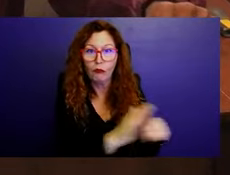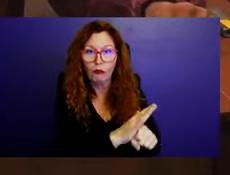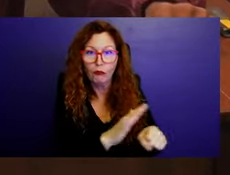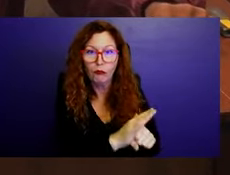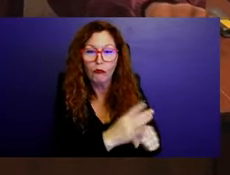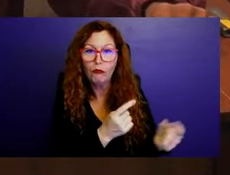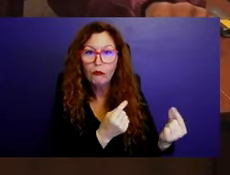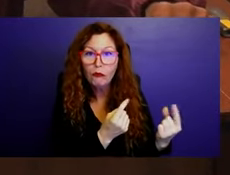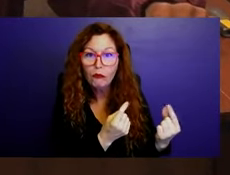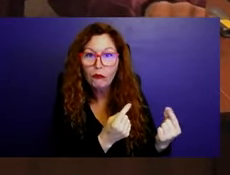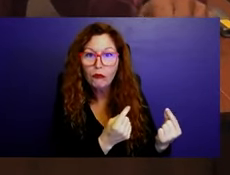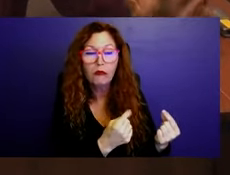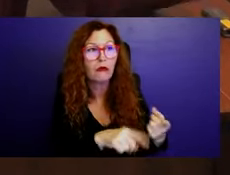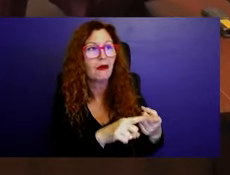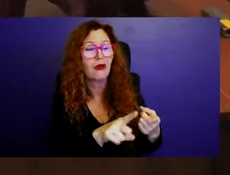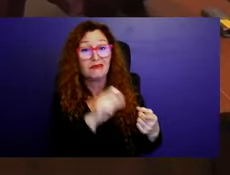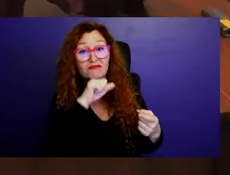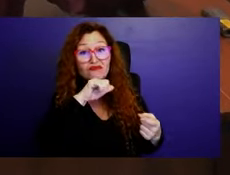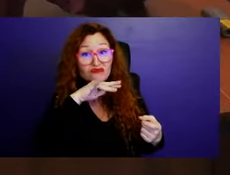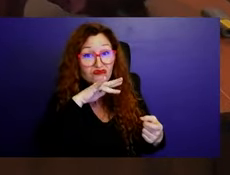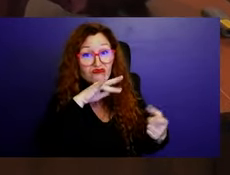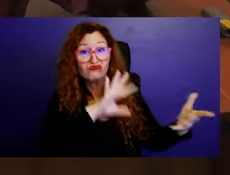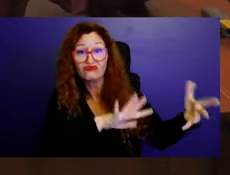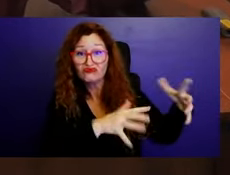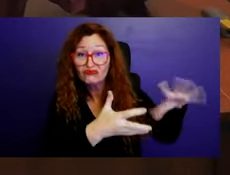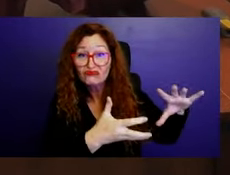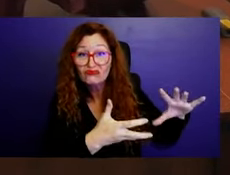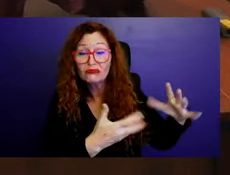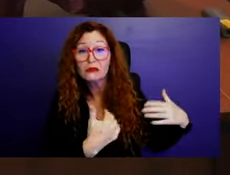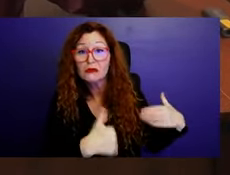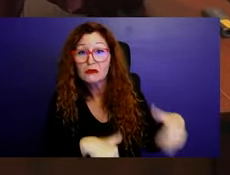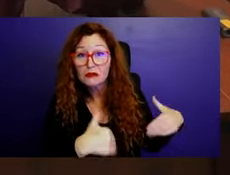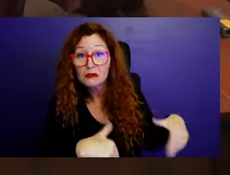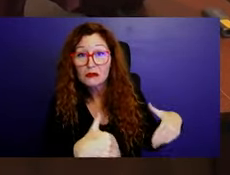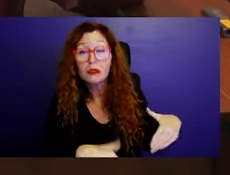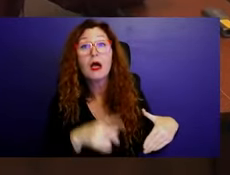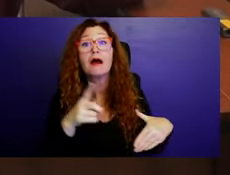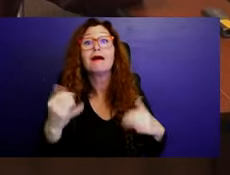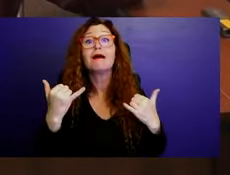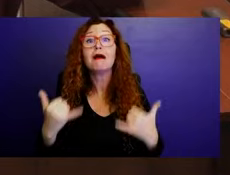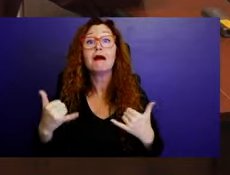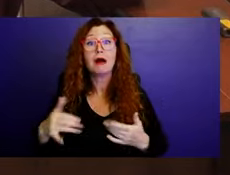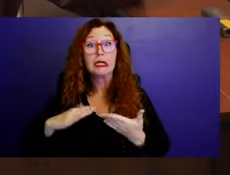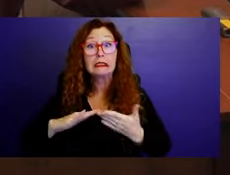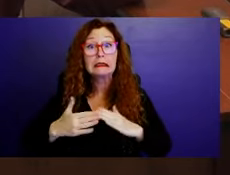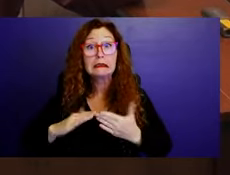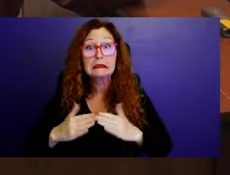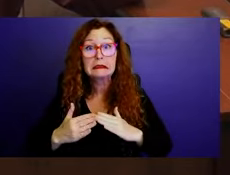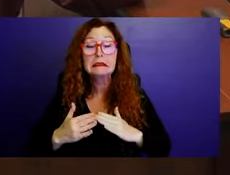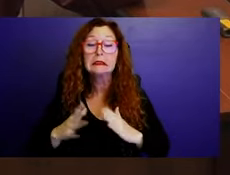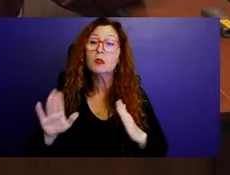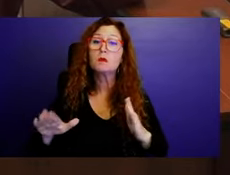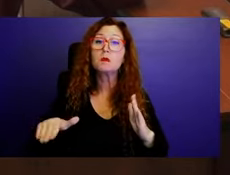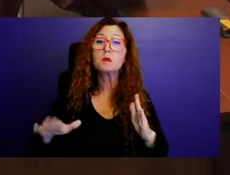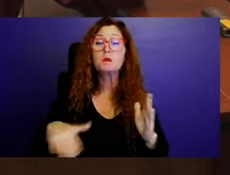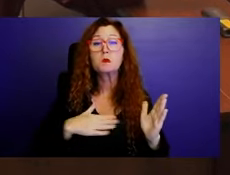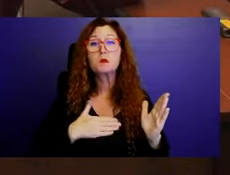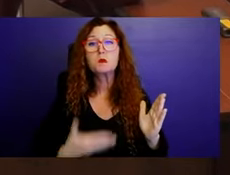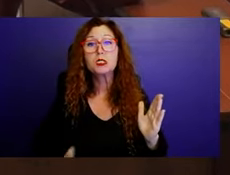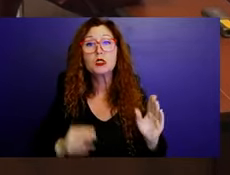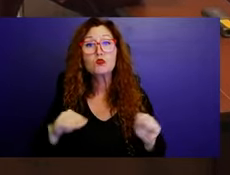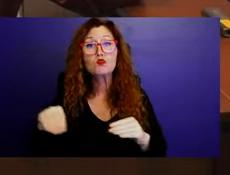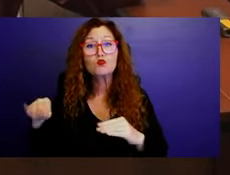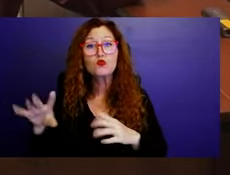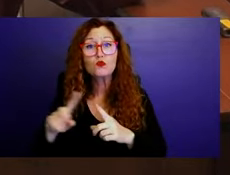And we're having problems with the city being willing to move that baseball field and